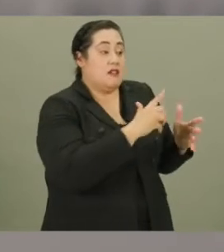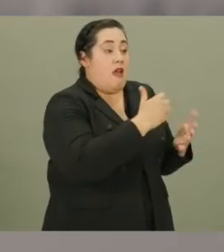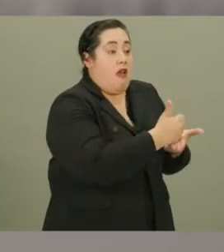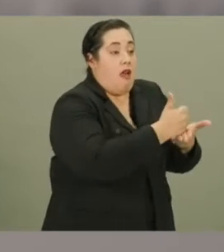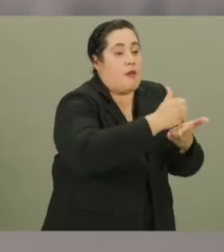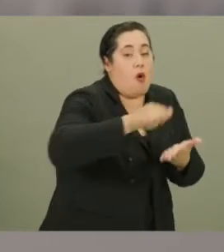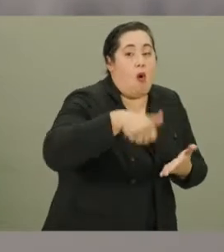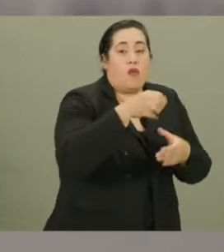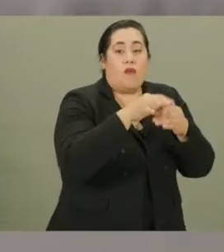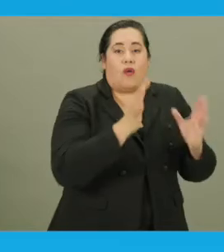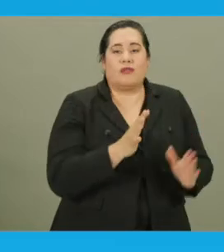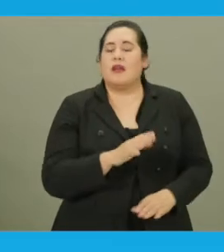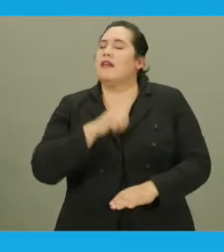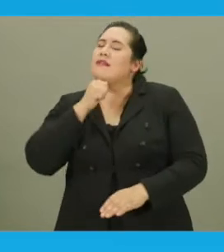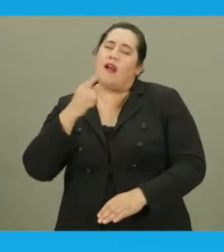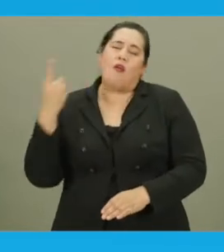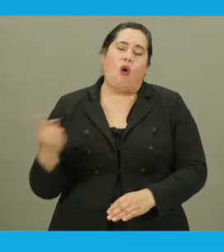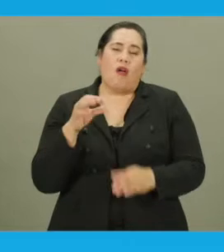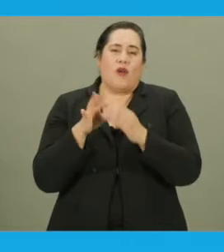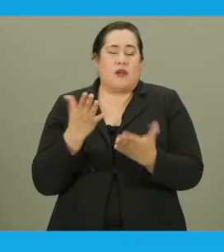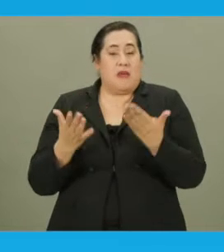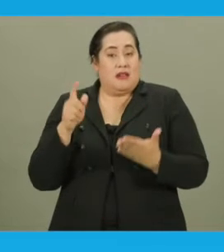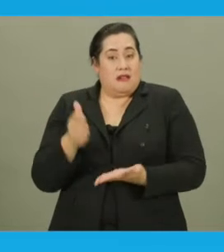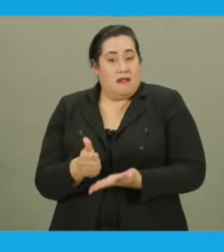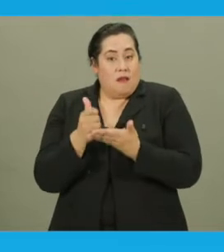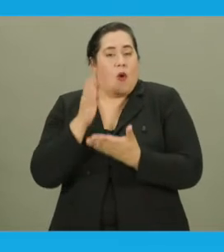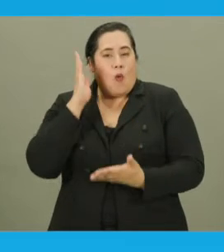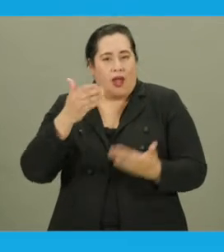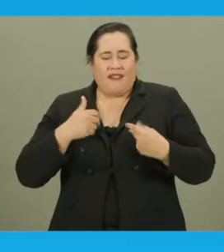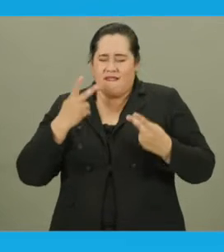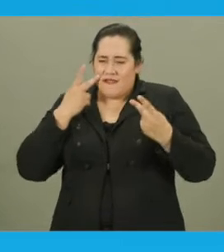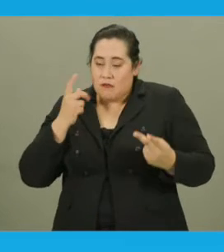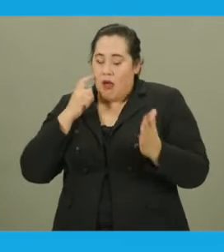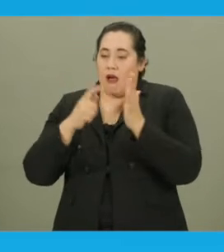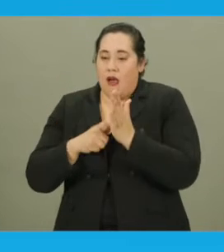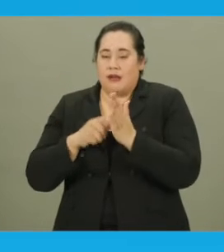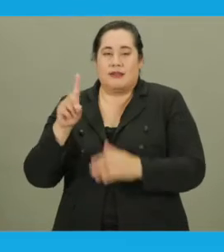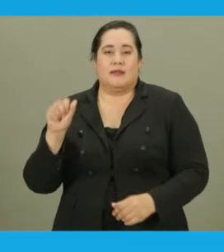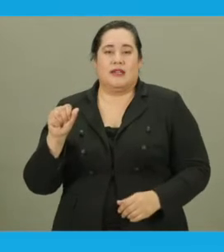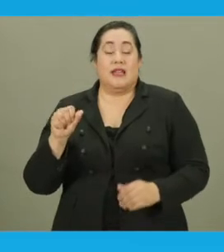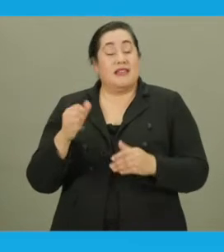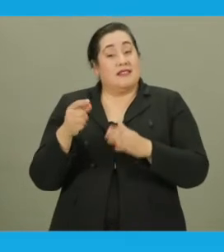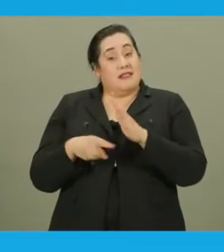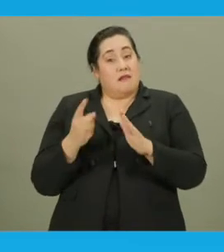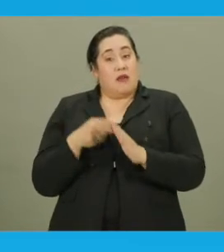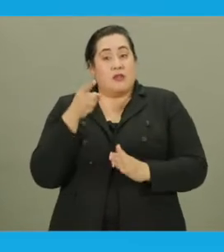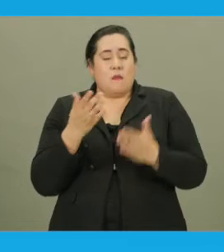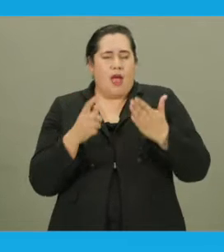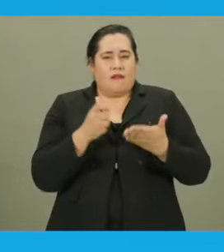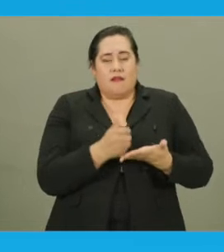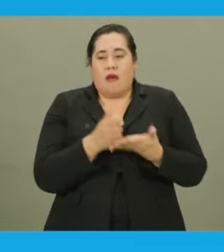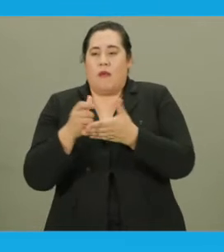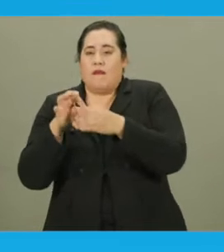assisting other voters. Not all voters who may need assistance will have a visible disability. In some cases,